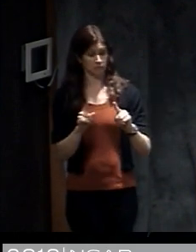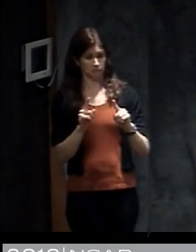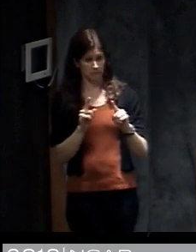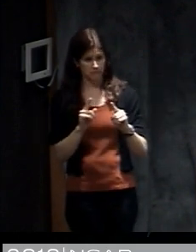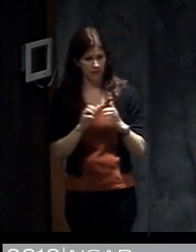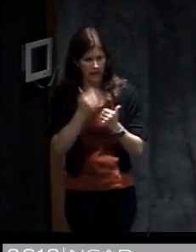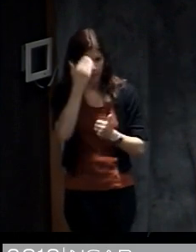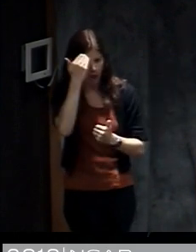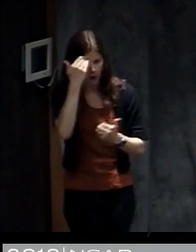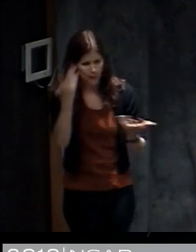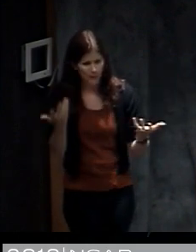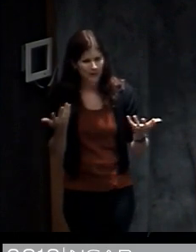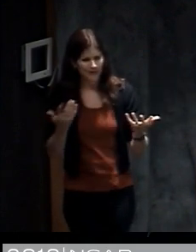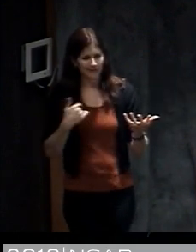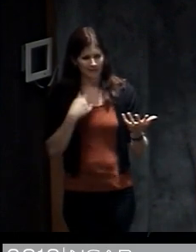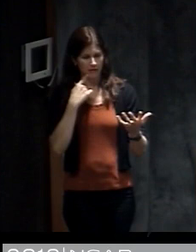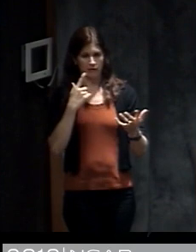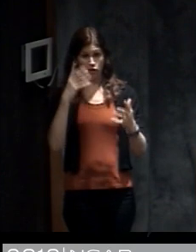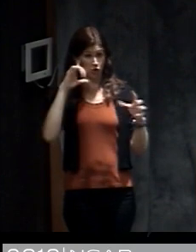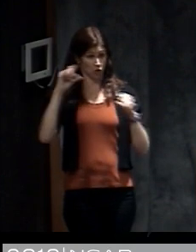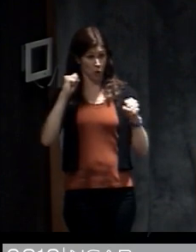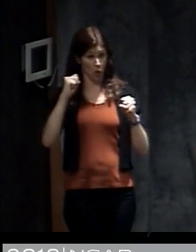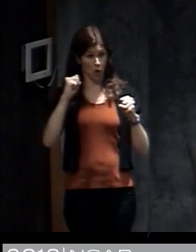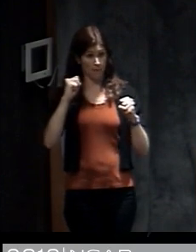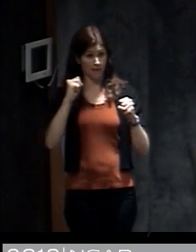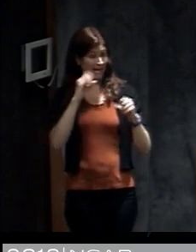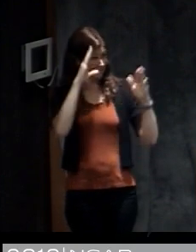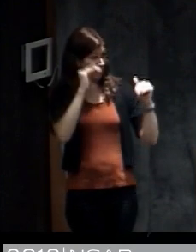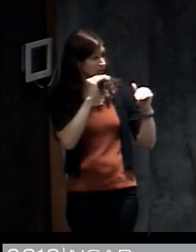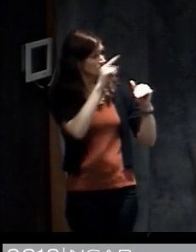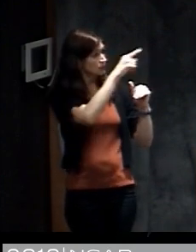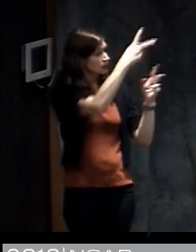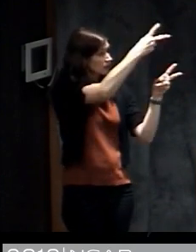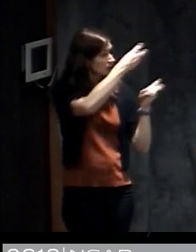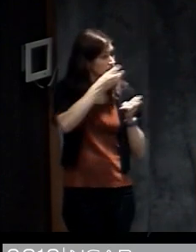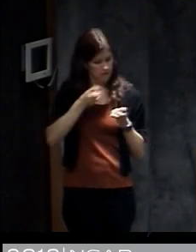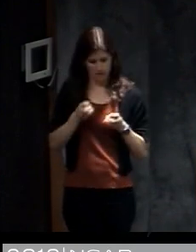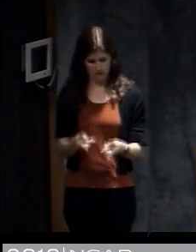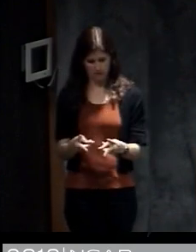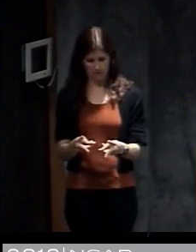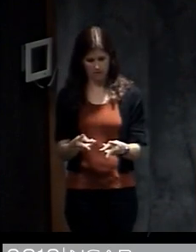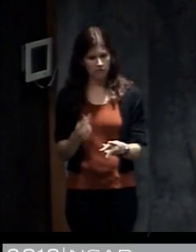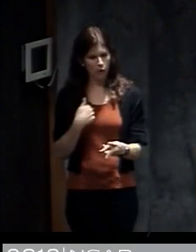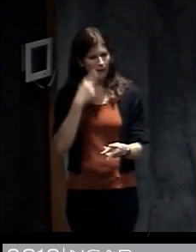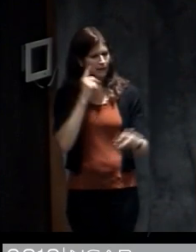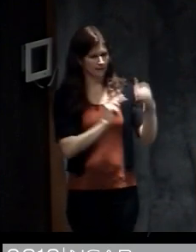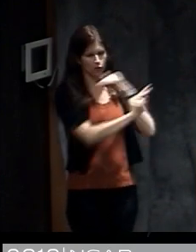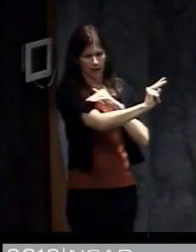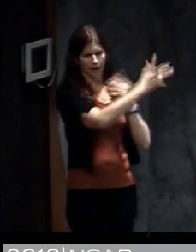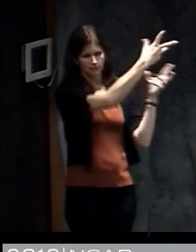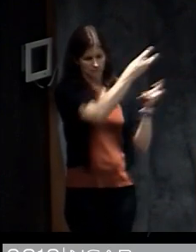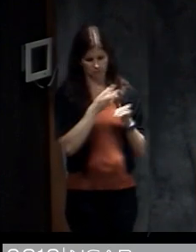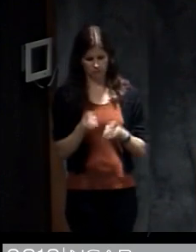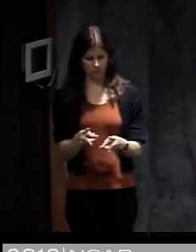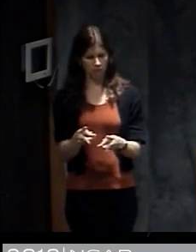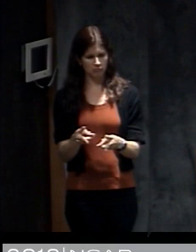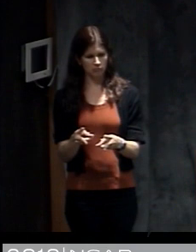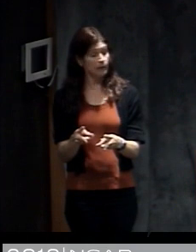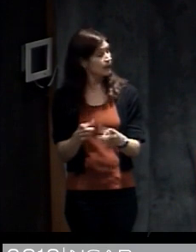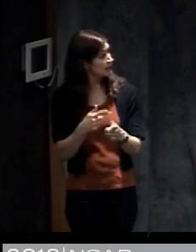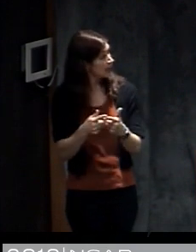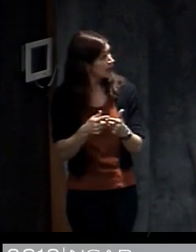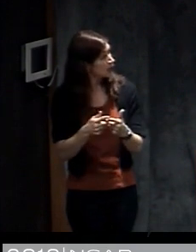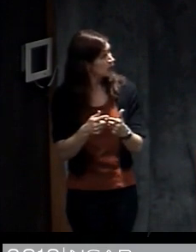that when the storm was expected to arrive without forecast information. So there's evidence of people getting forecasts and then there is evidence of people